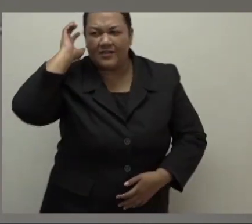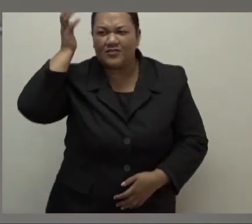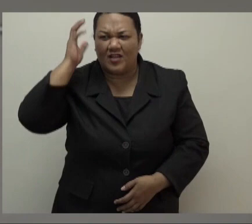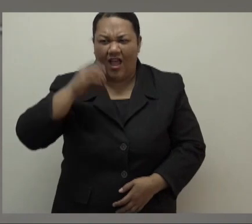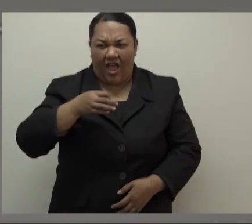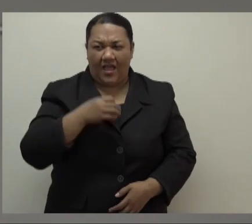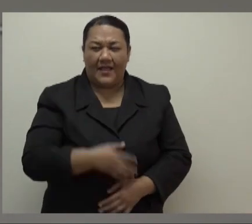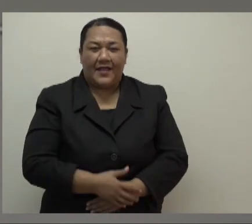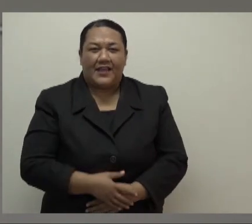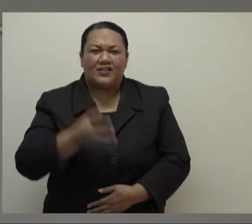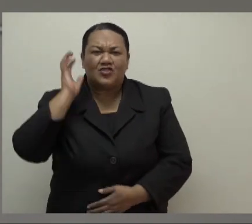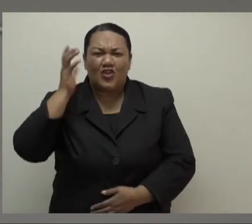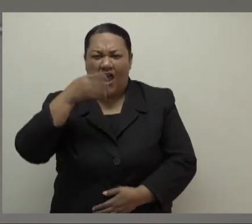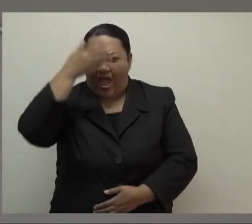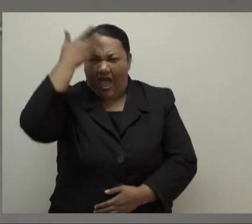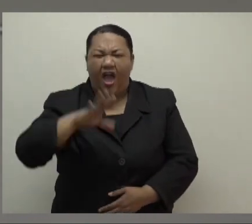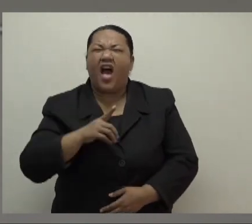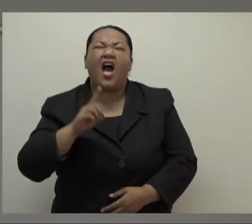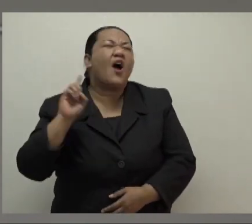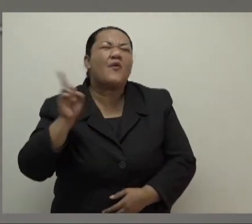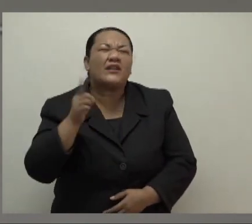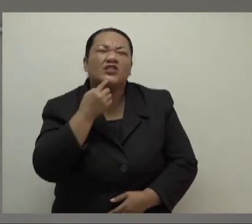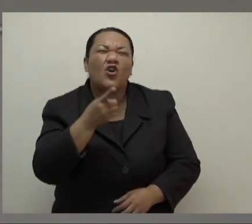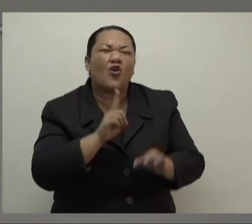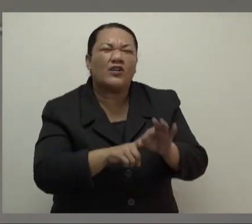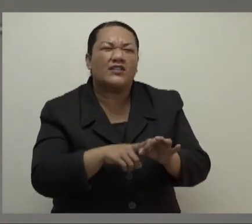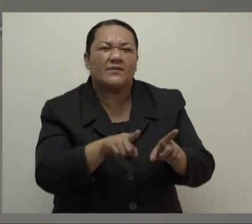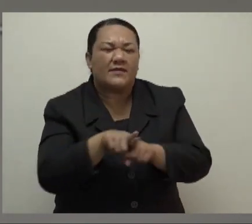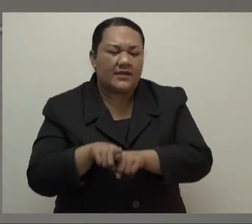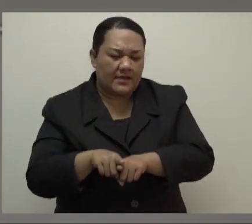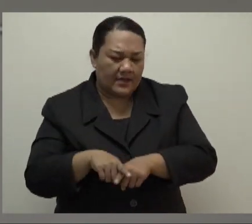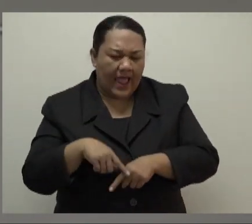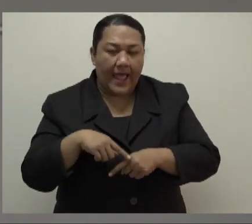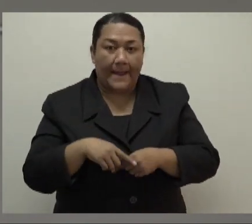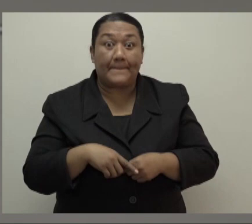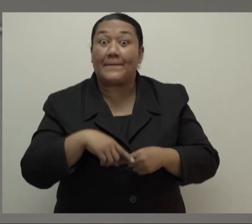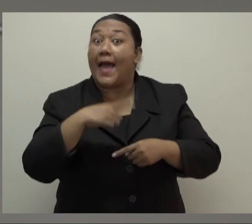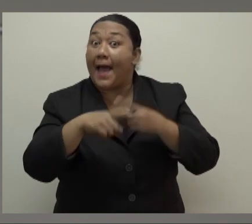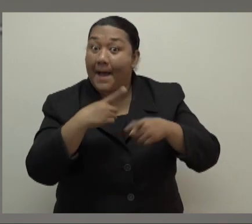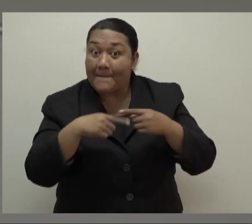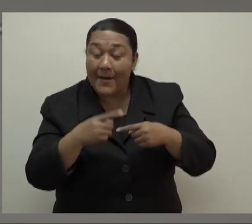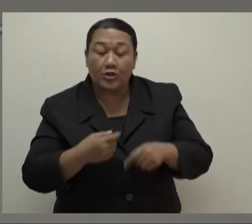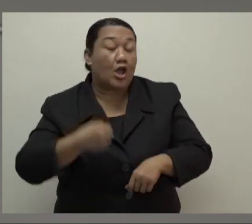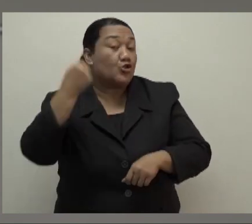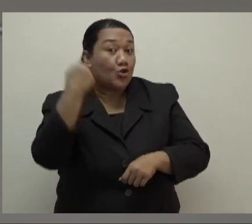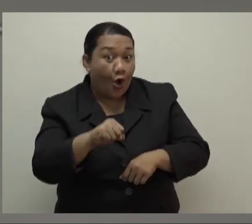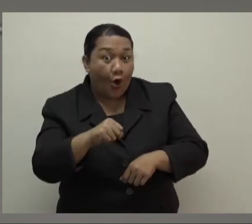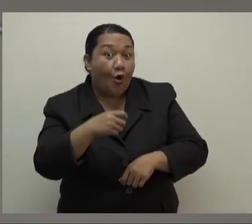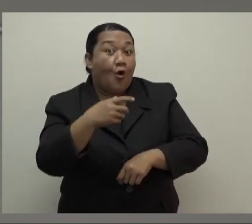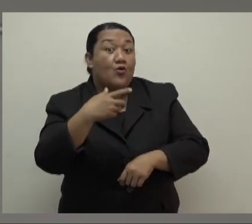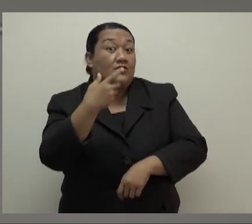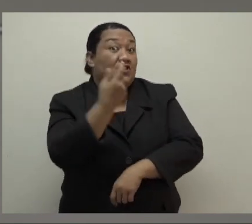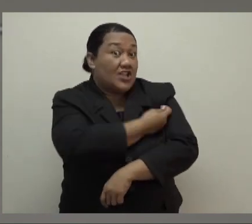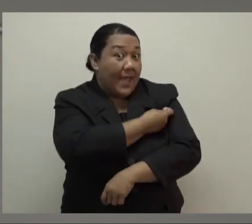Mr. Governor, will you reconsider removing that no jab, no job policy given that people